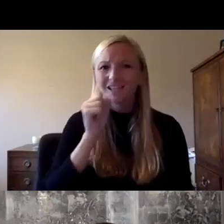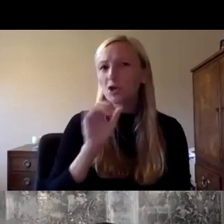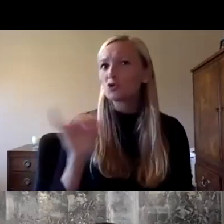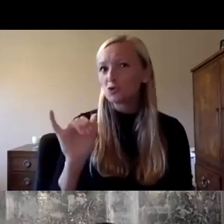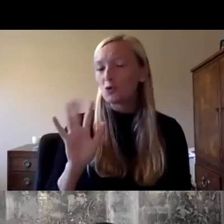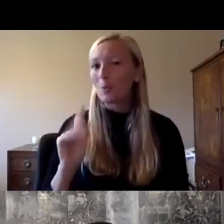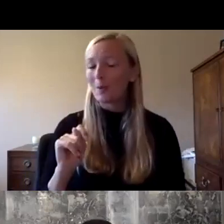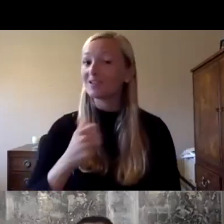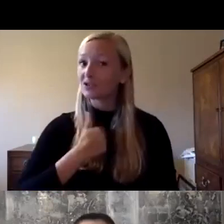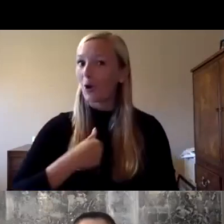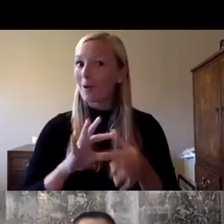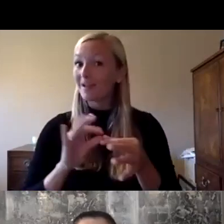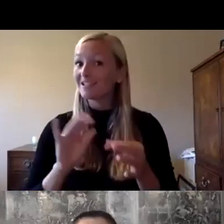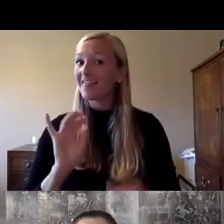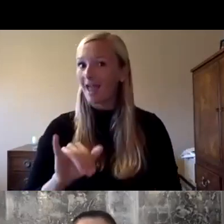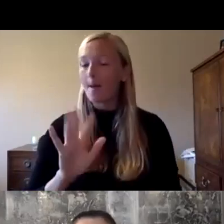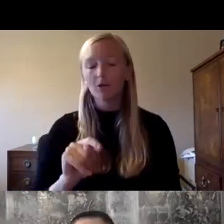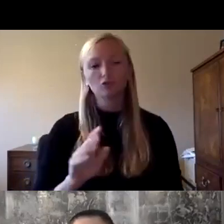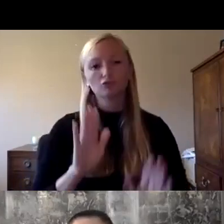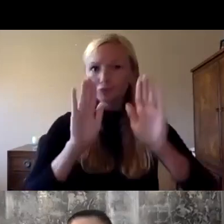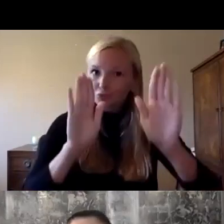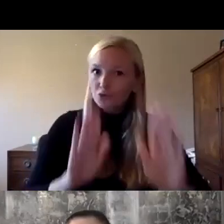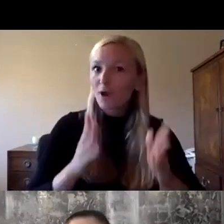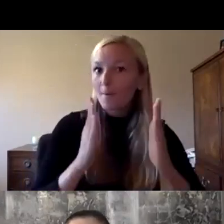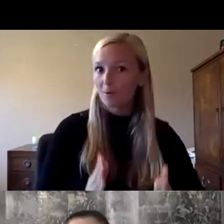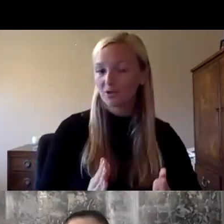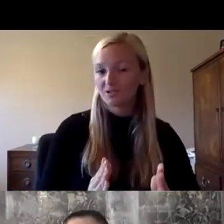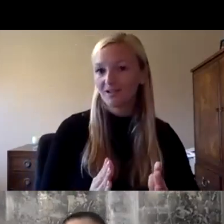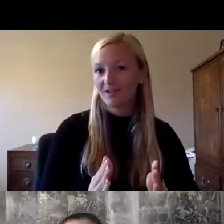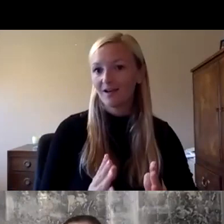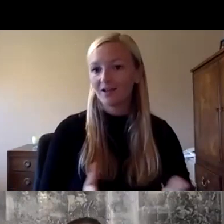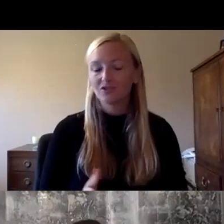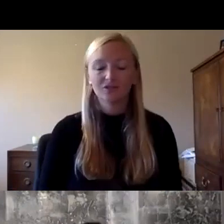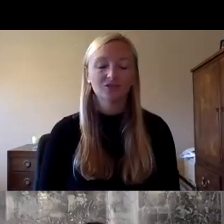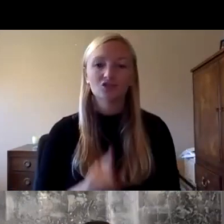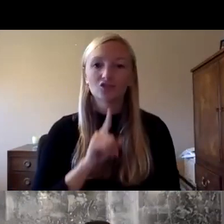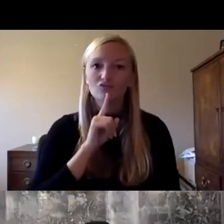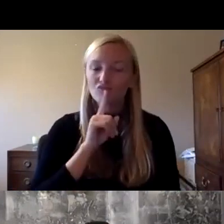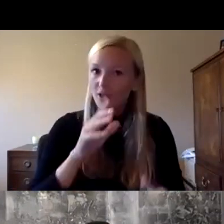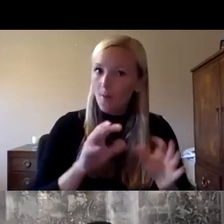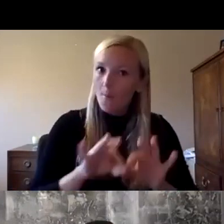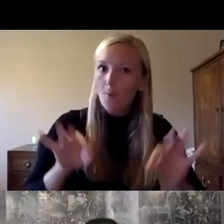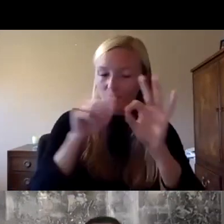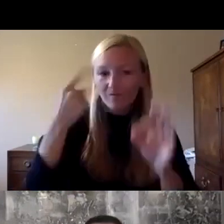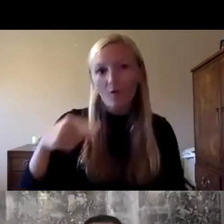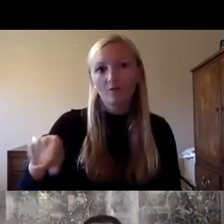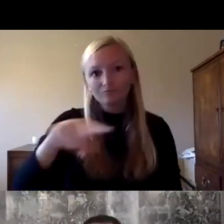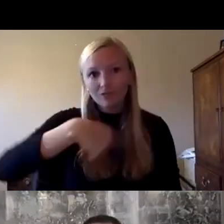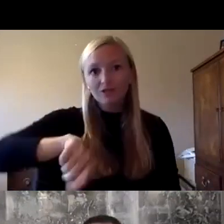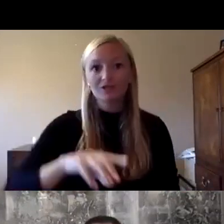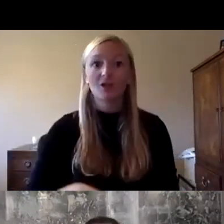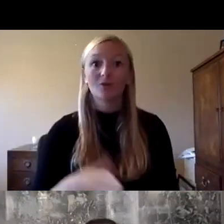chicago we leave in chicago but she's a great person and really a strong advocate for what we do uh dr coffin christina